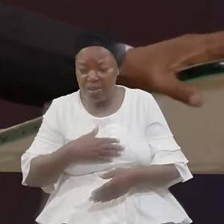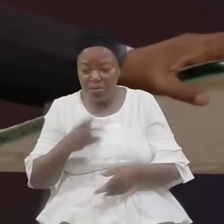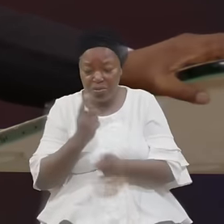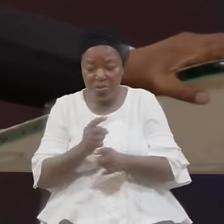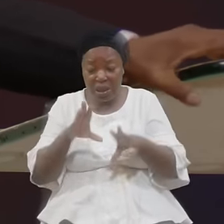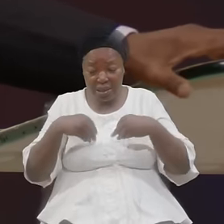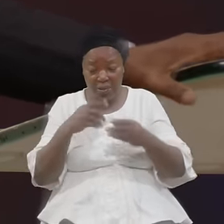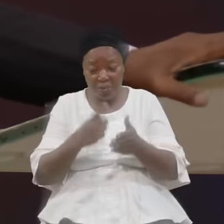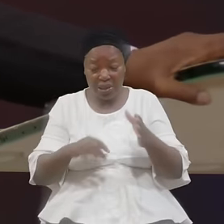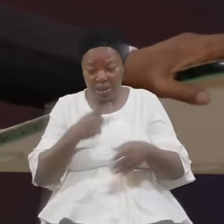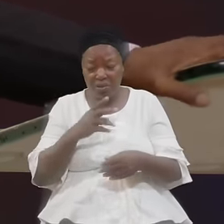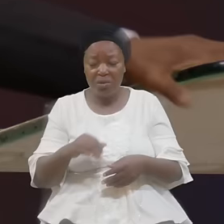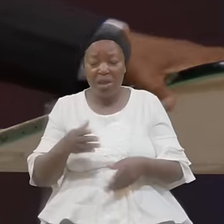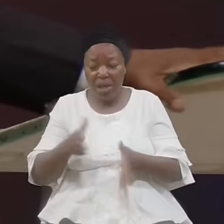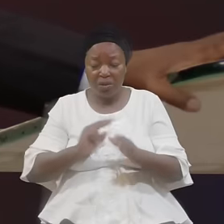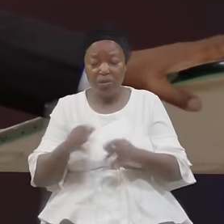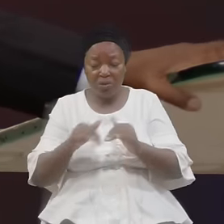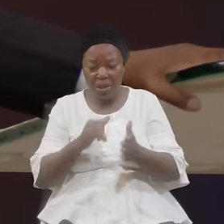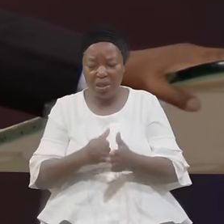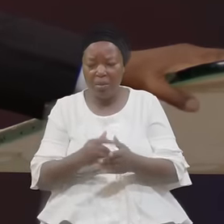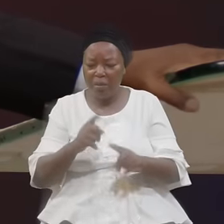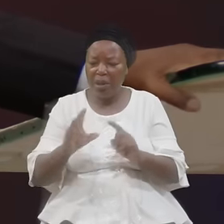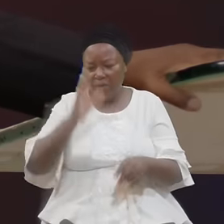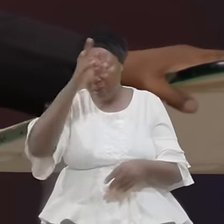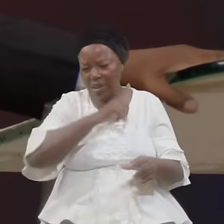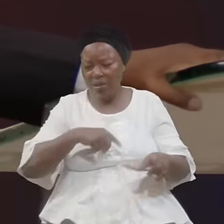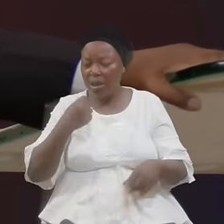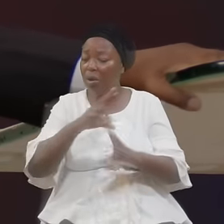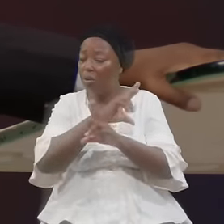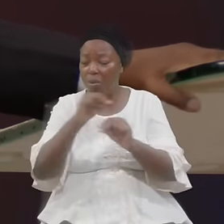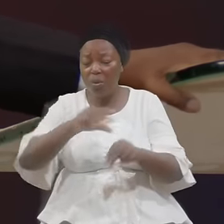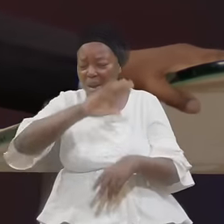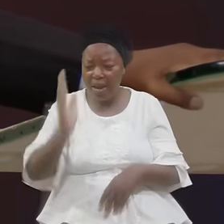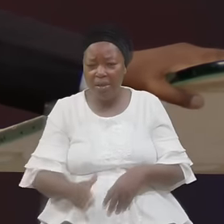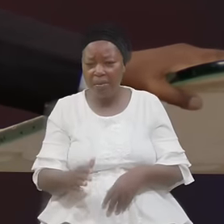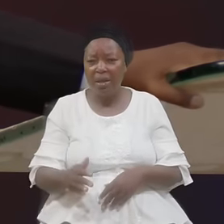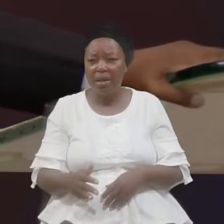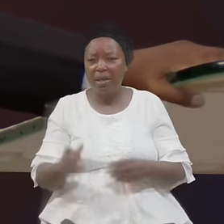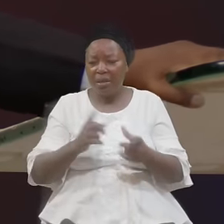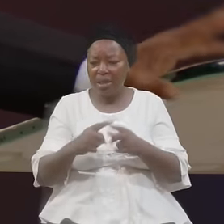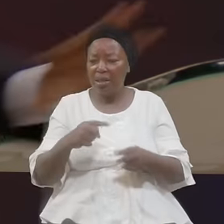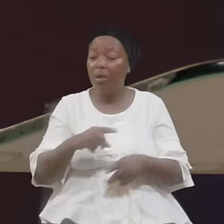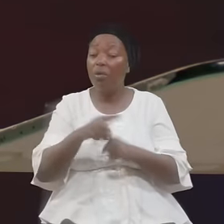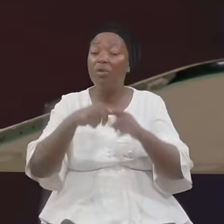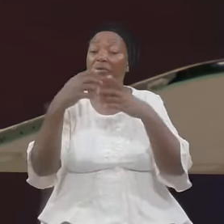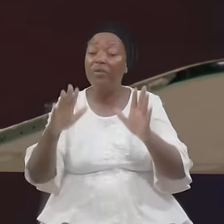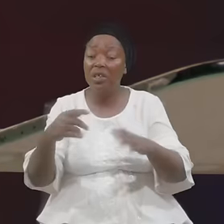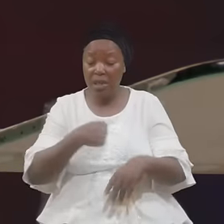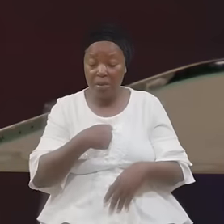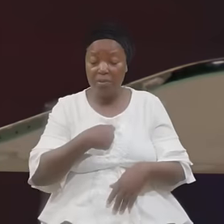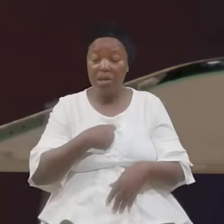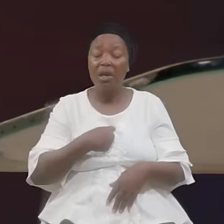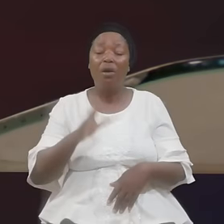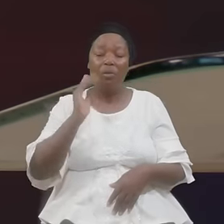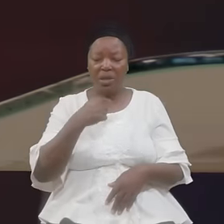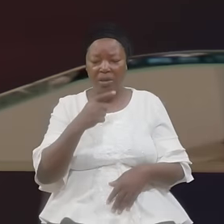You Will Lay Hands On Me I Said When You Finish I Have Something To Tell You And